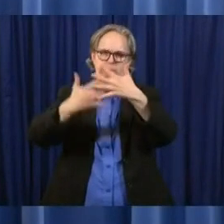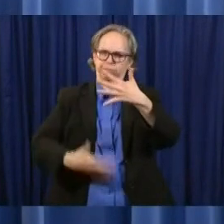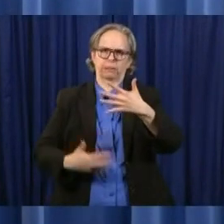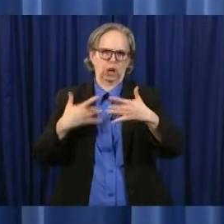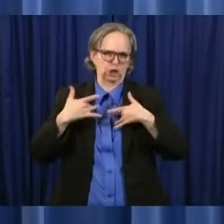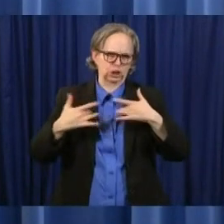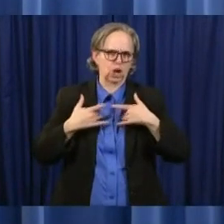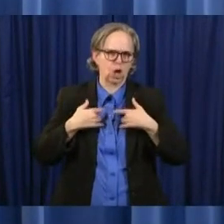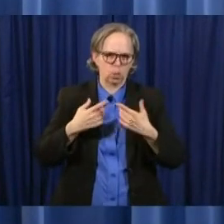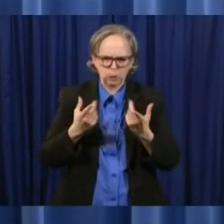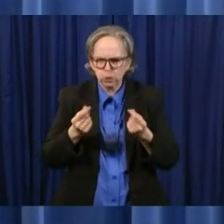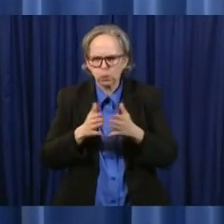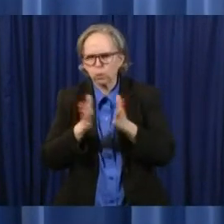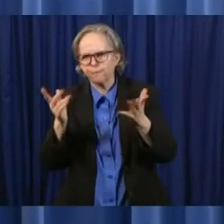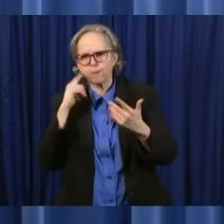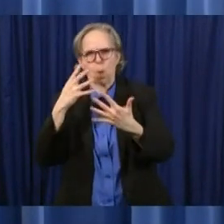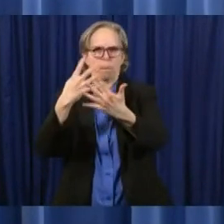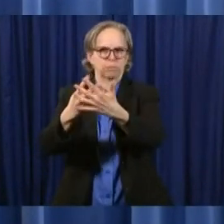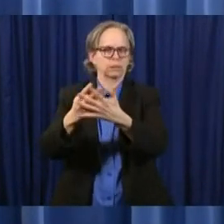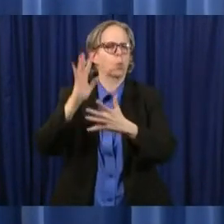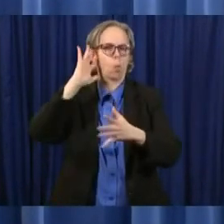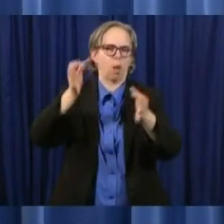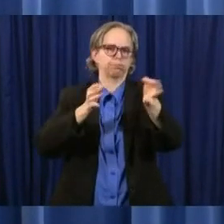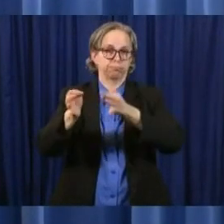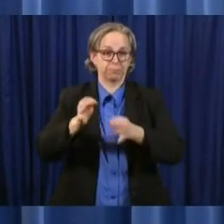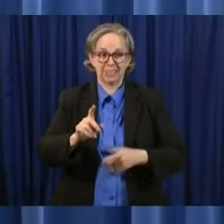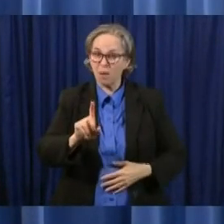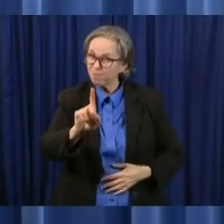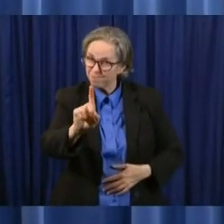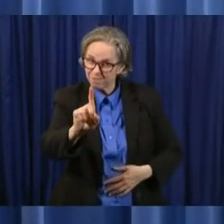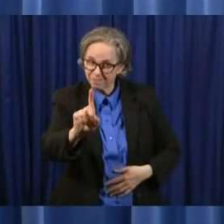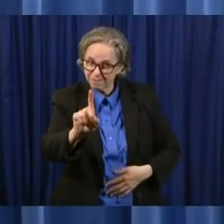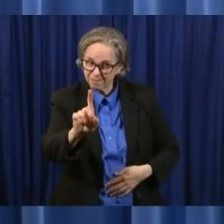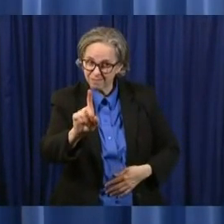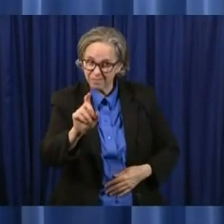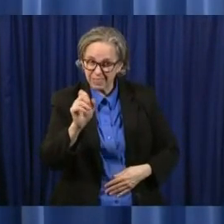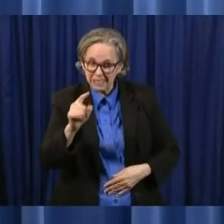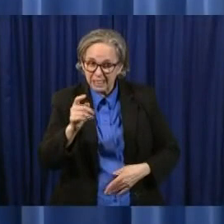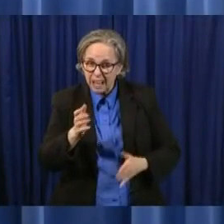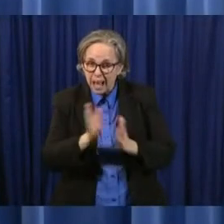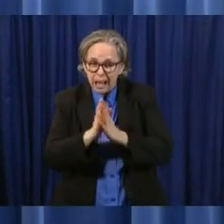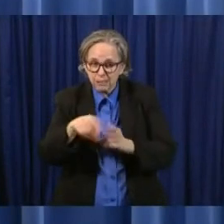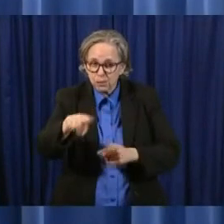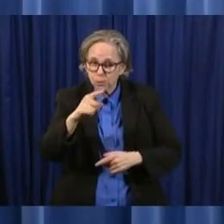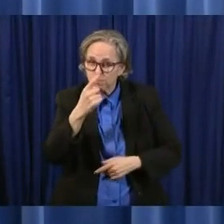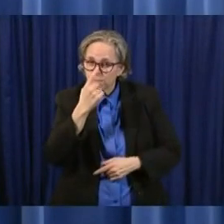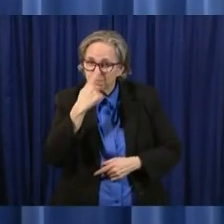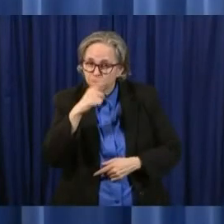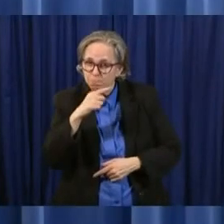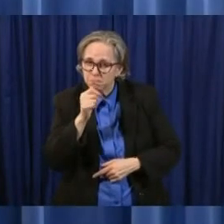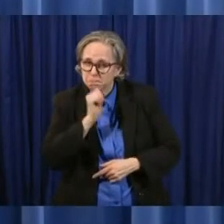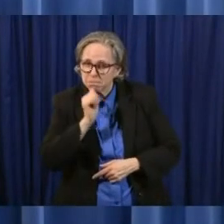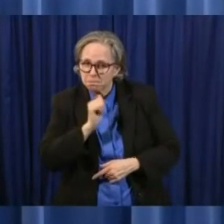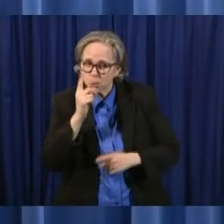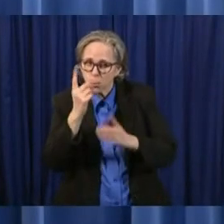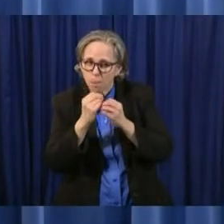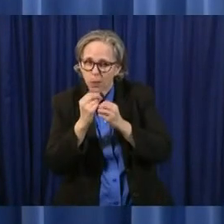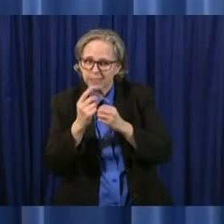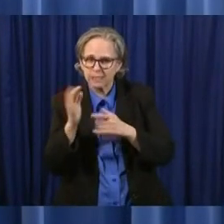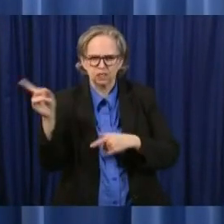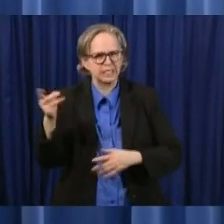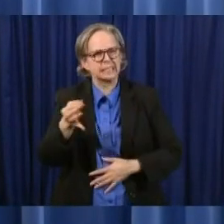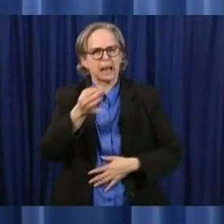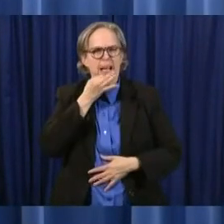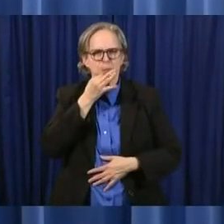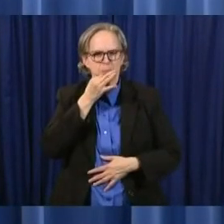regard to our our prisons so if you if if i could beg off one more day she's going she's the expert uh she'll be in here